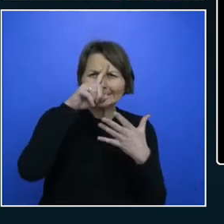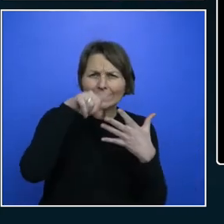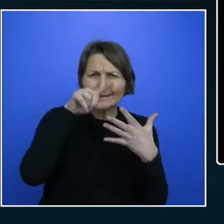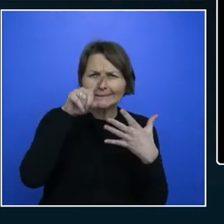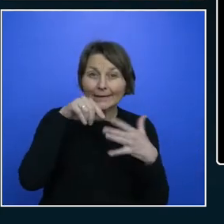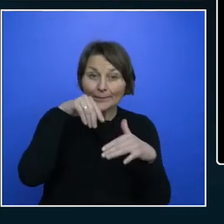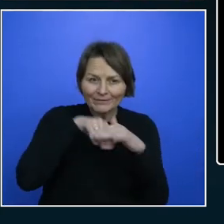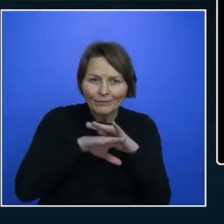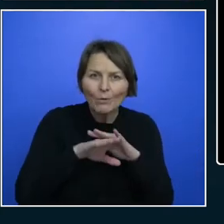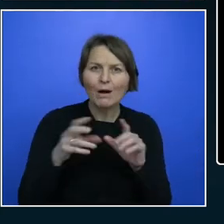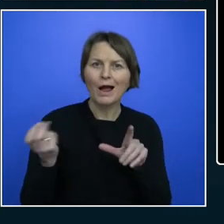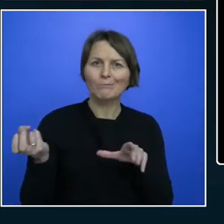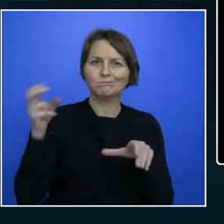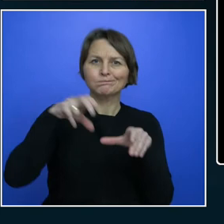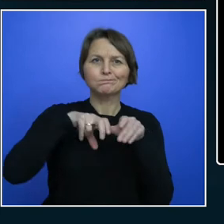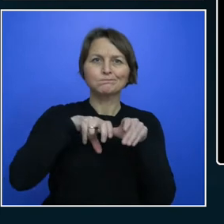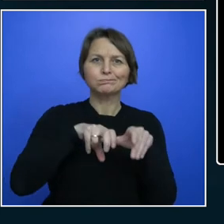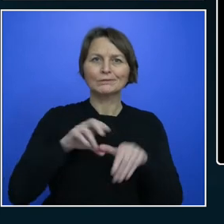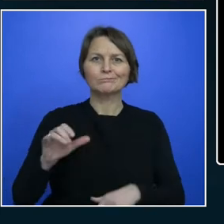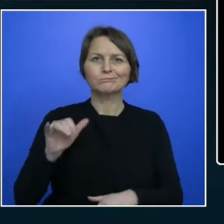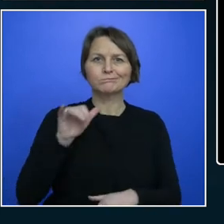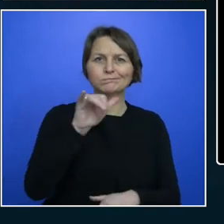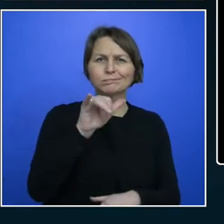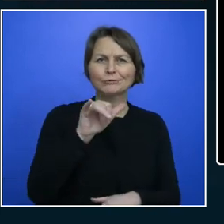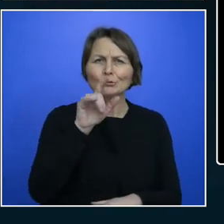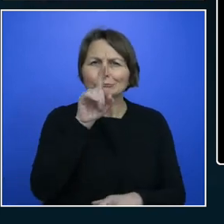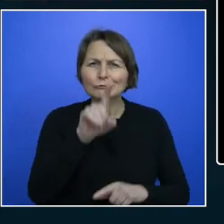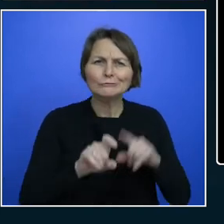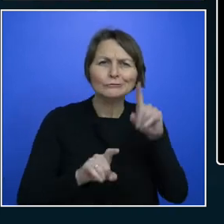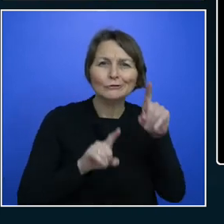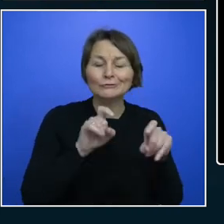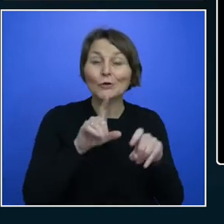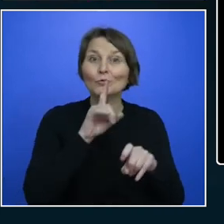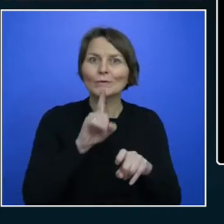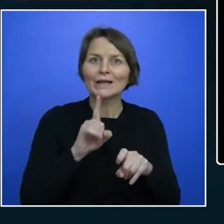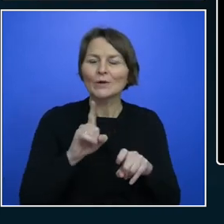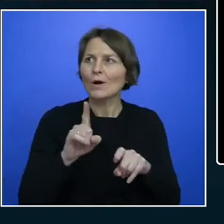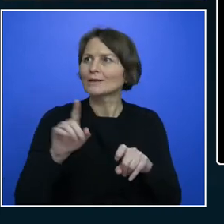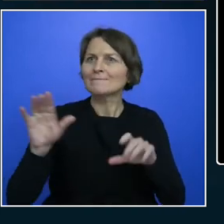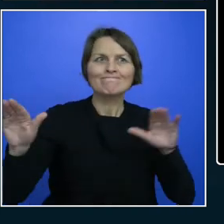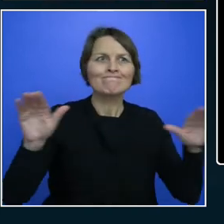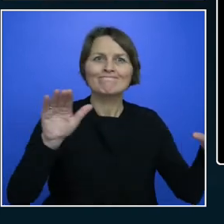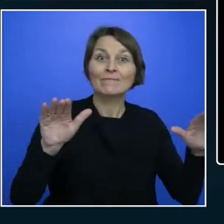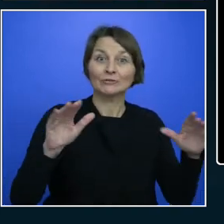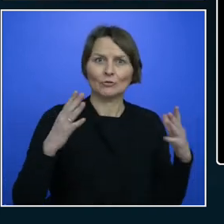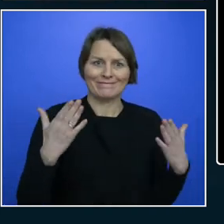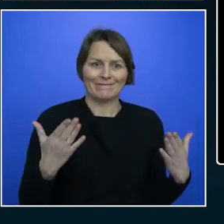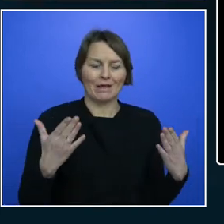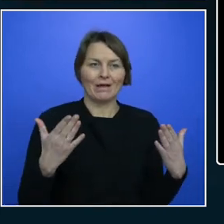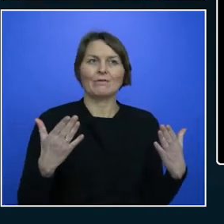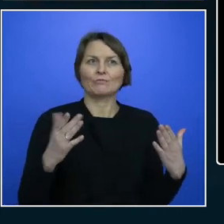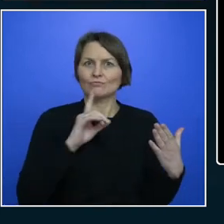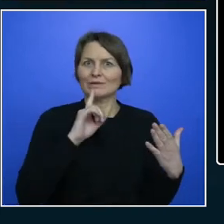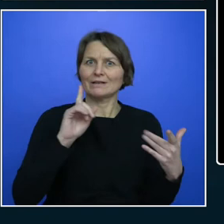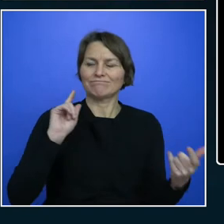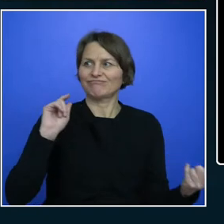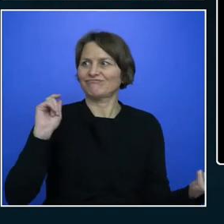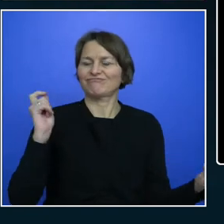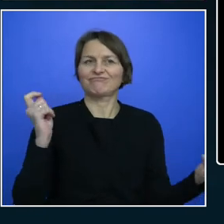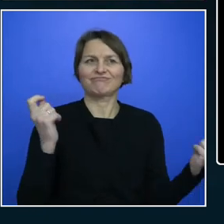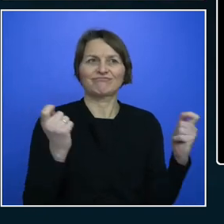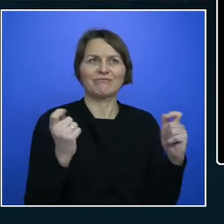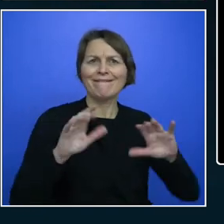experience on a survey. So we superimpose it then, everything changes. We've changed the way that we look at innovation.